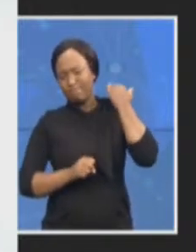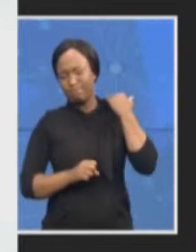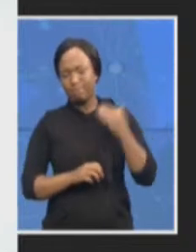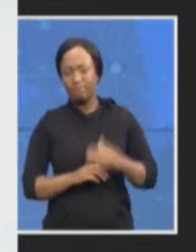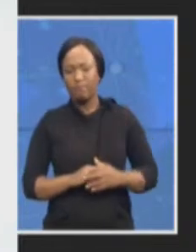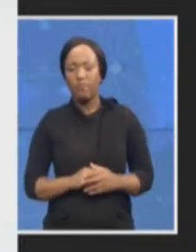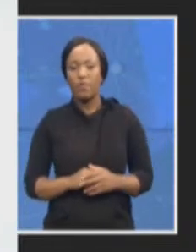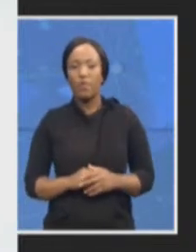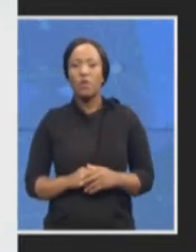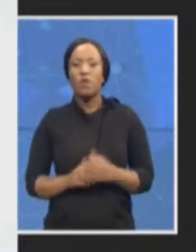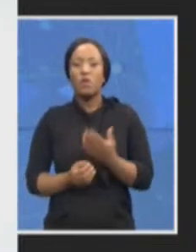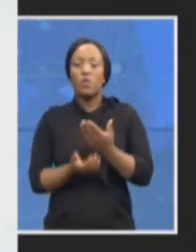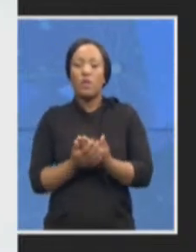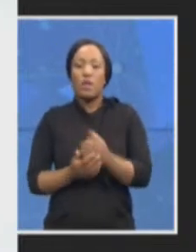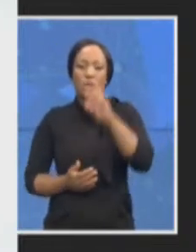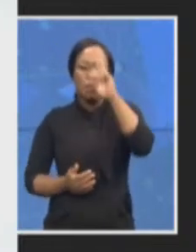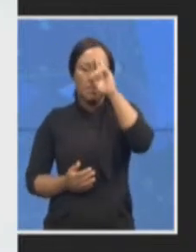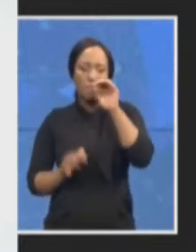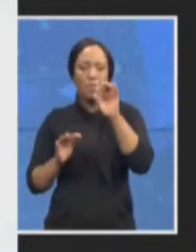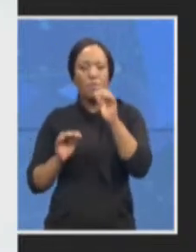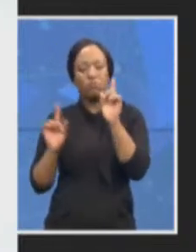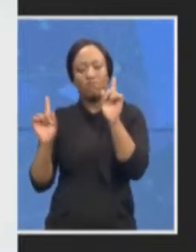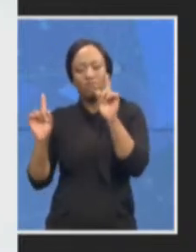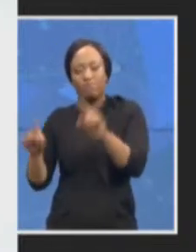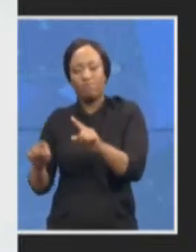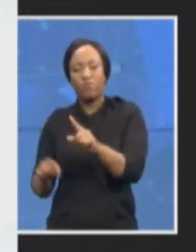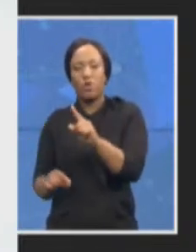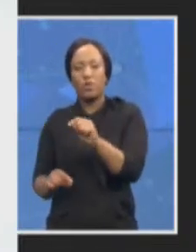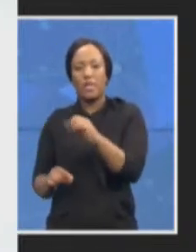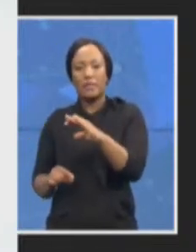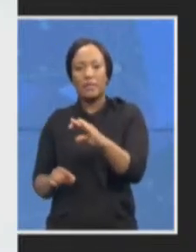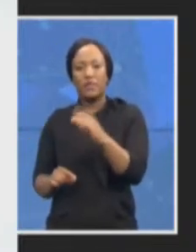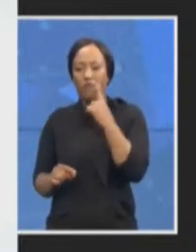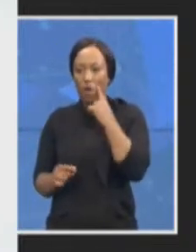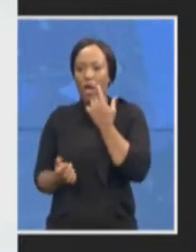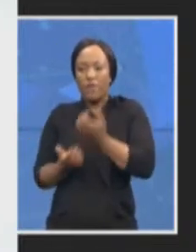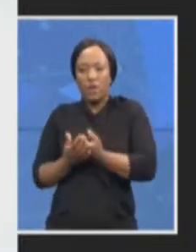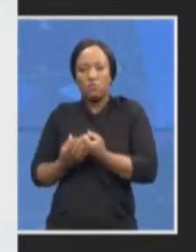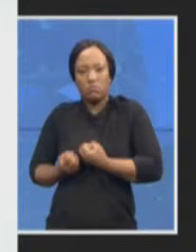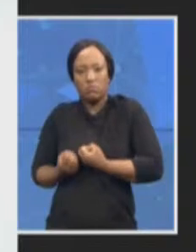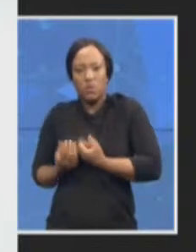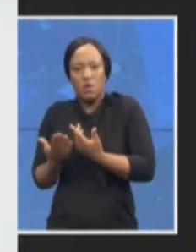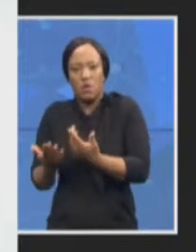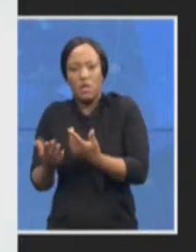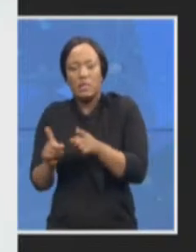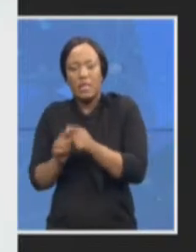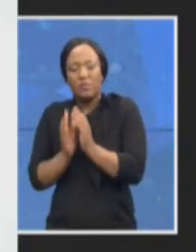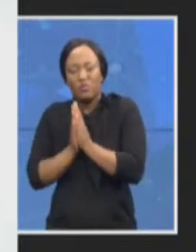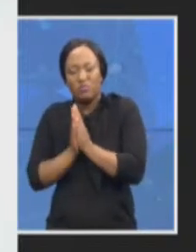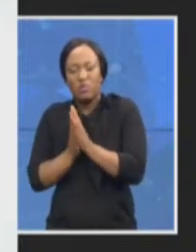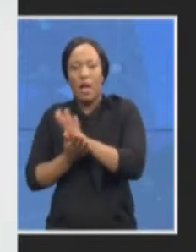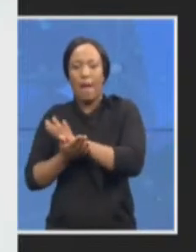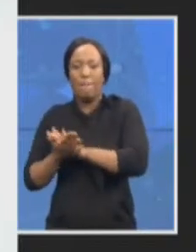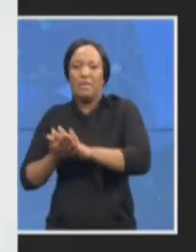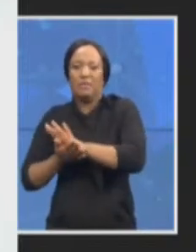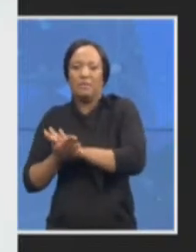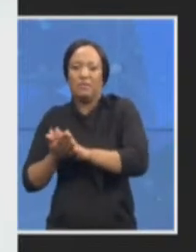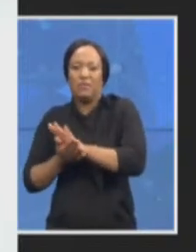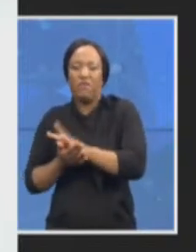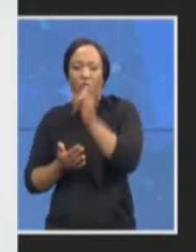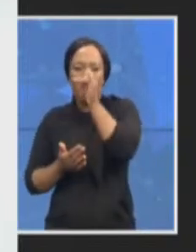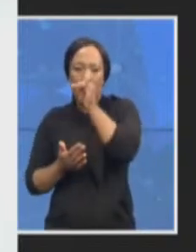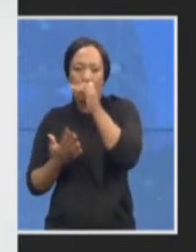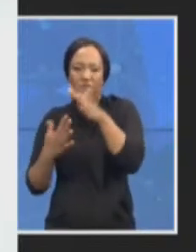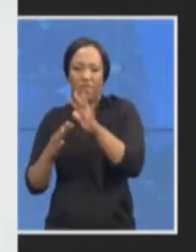to go and give evidence and to apply for amnesty and the TRC had the powers to grant amnesty